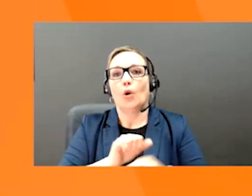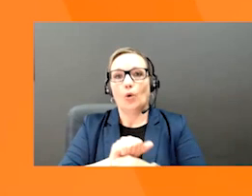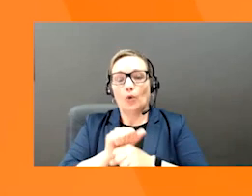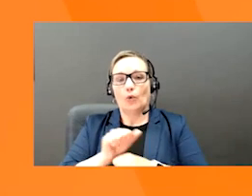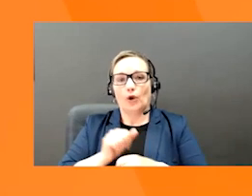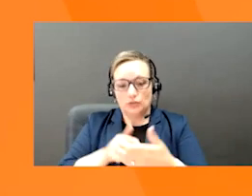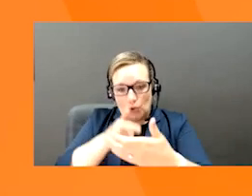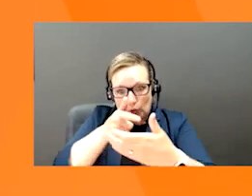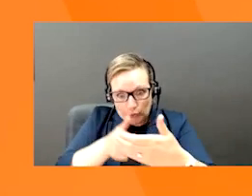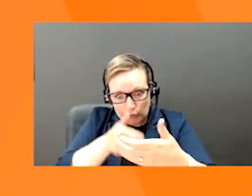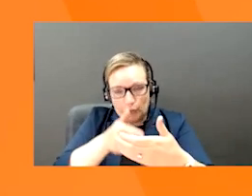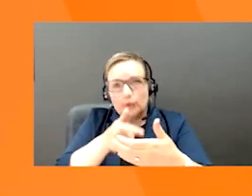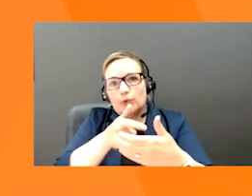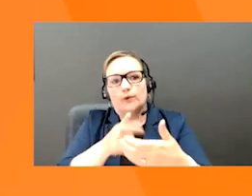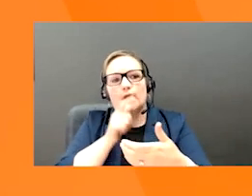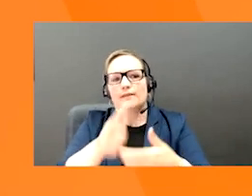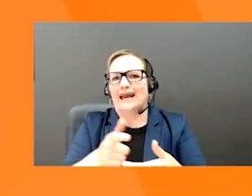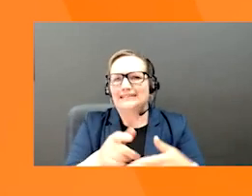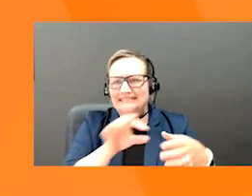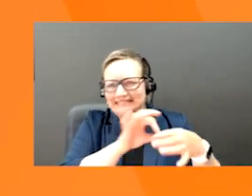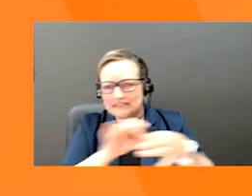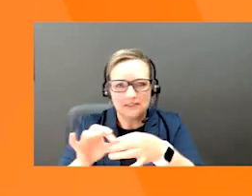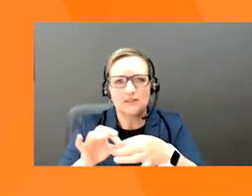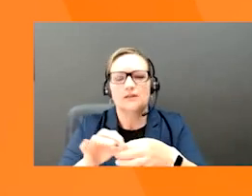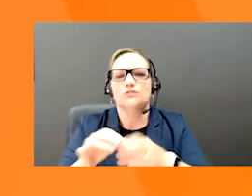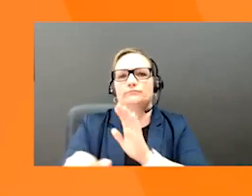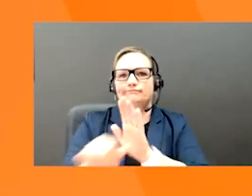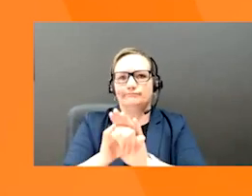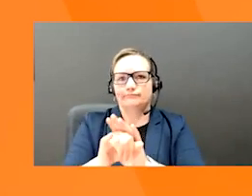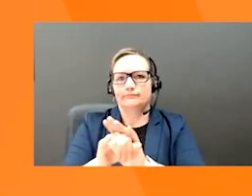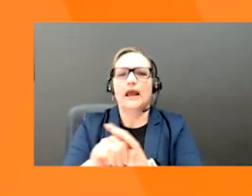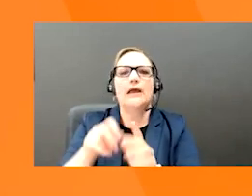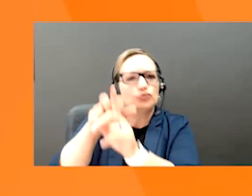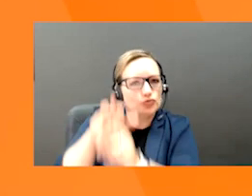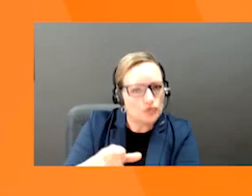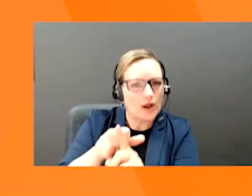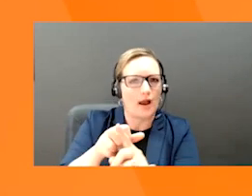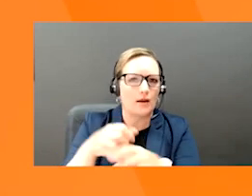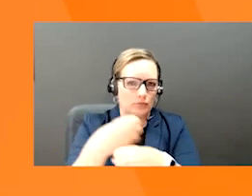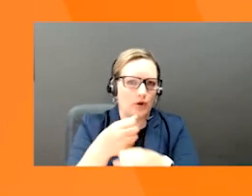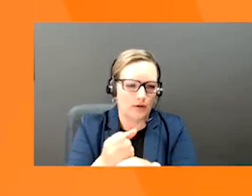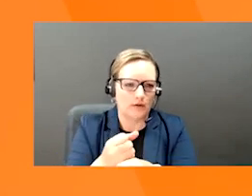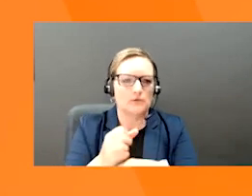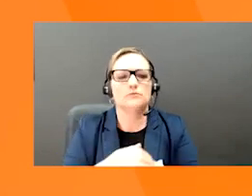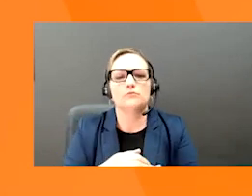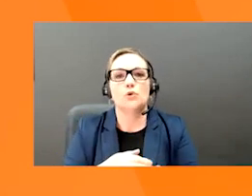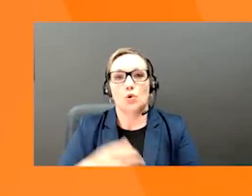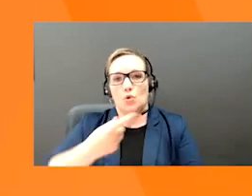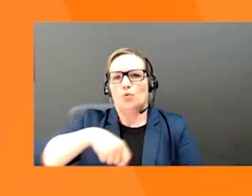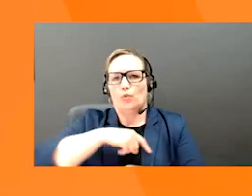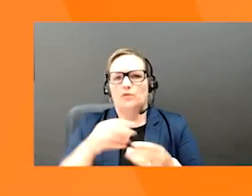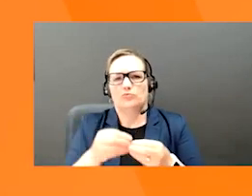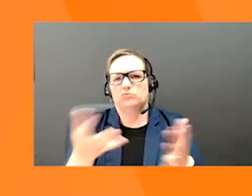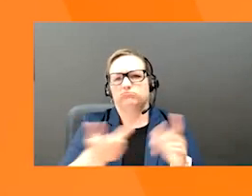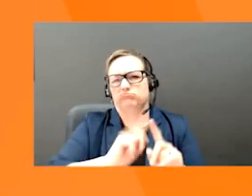trading partners like retailers and manufacturers to automatically identify and track them. We provide various types of barcodes to